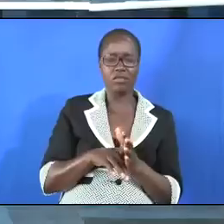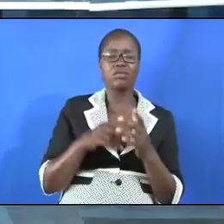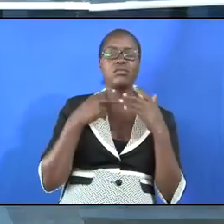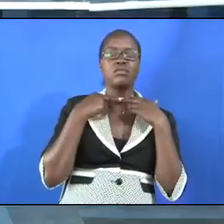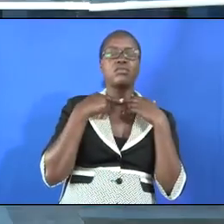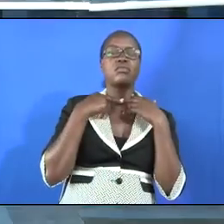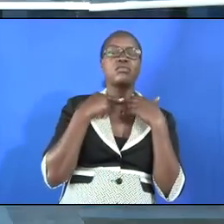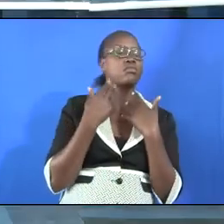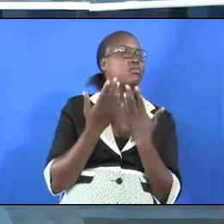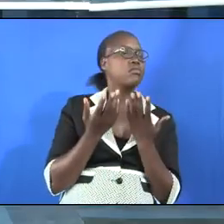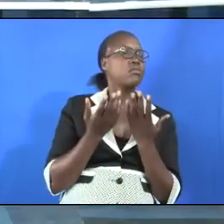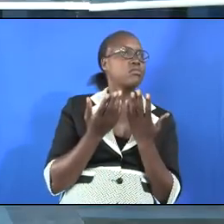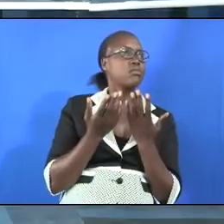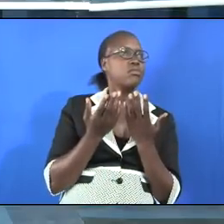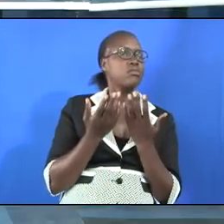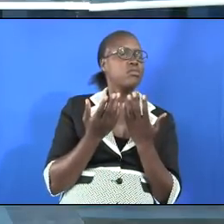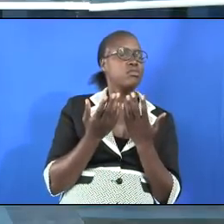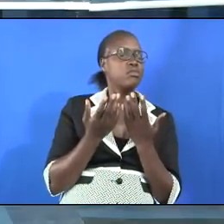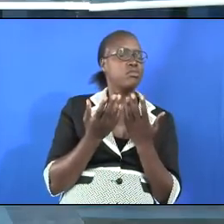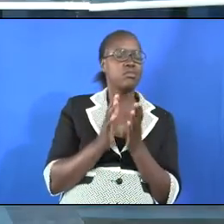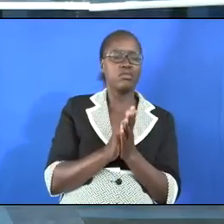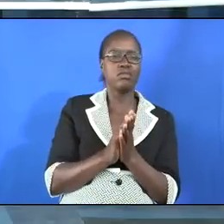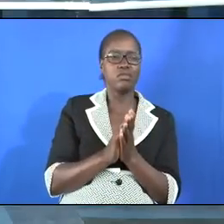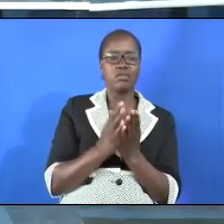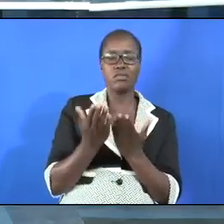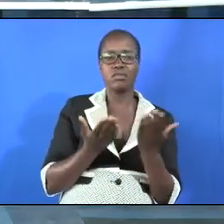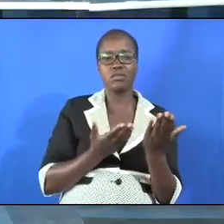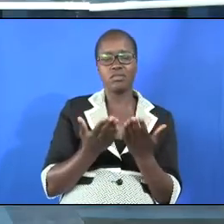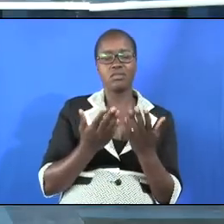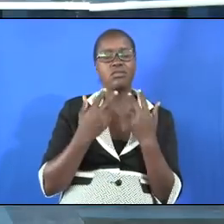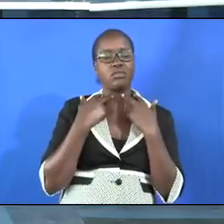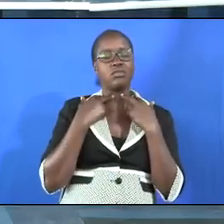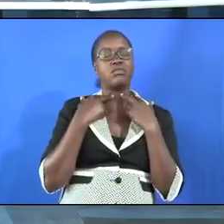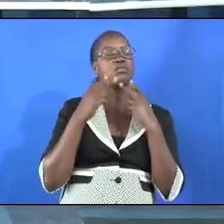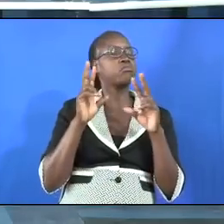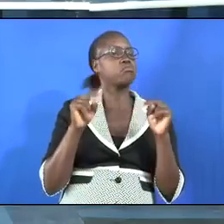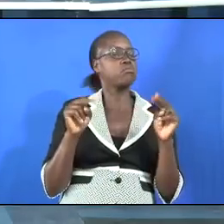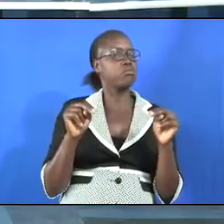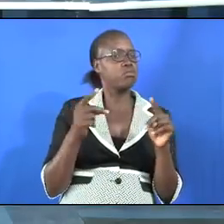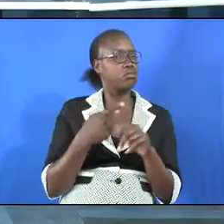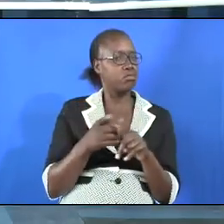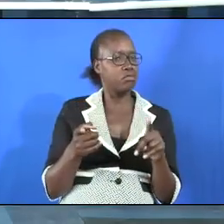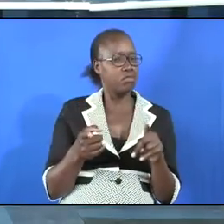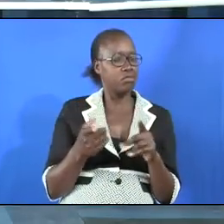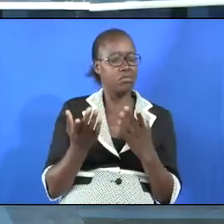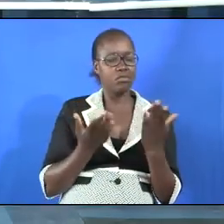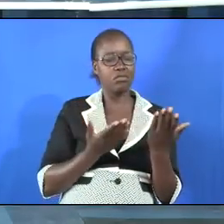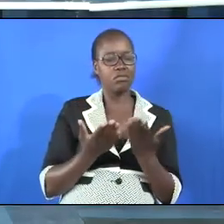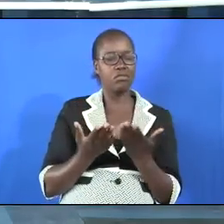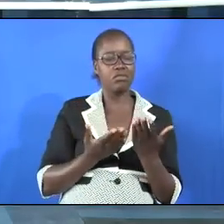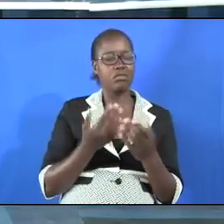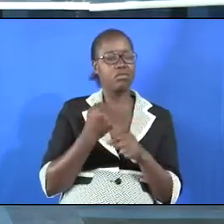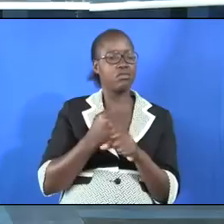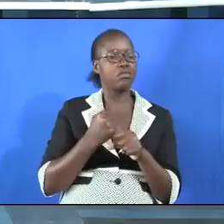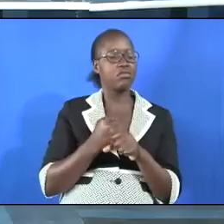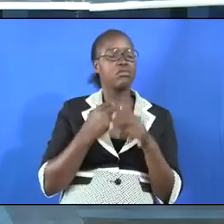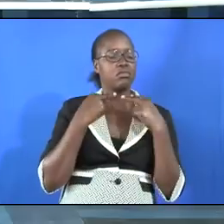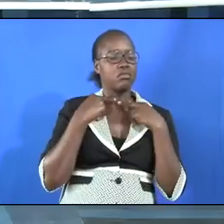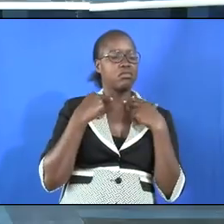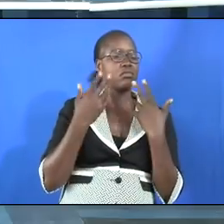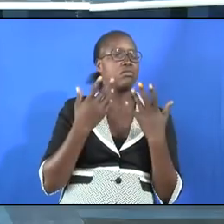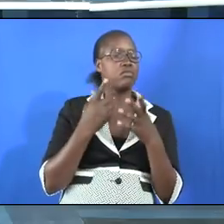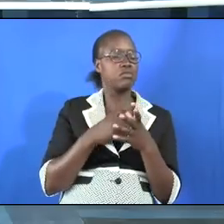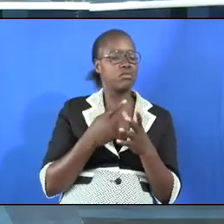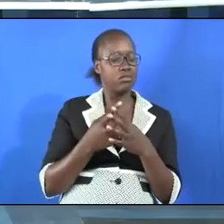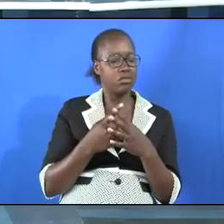in his own country and now I am serving as a slave. And serving as a slave in those times and sometimes